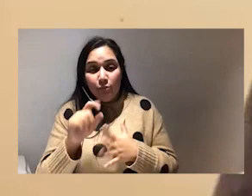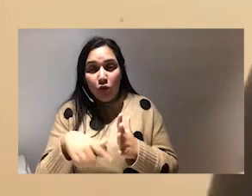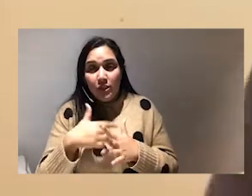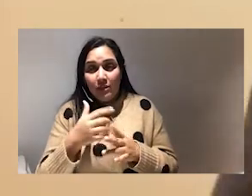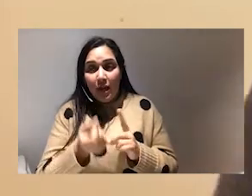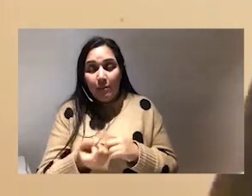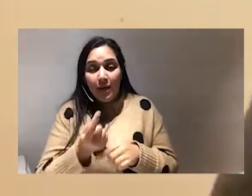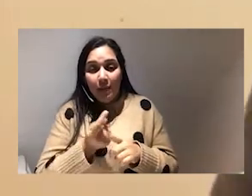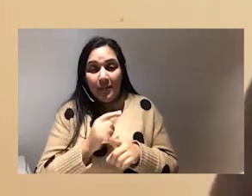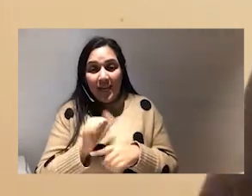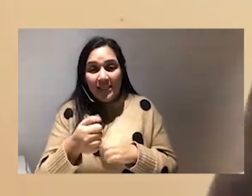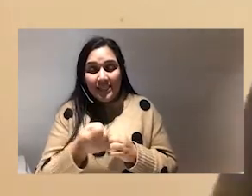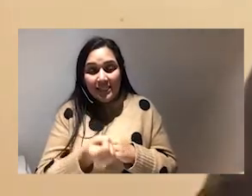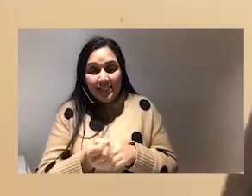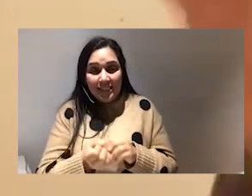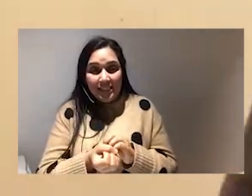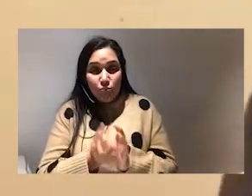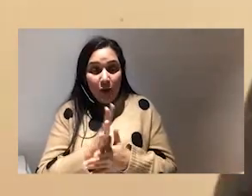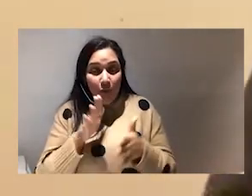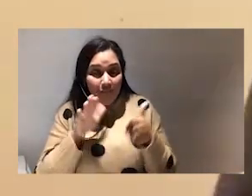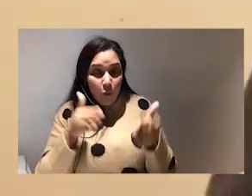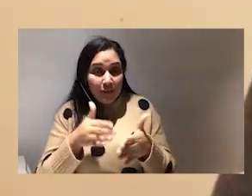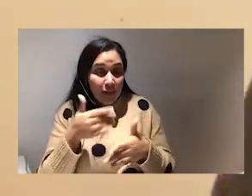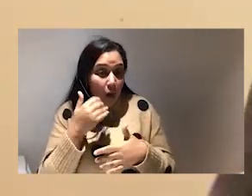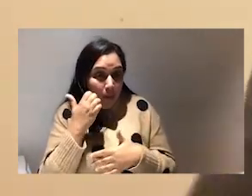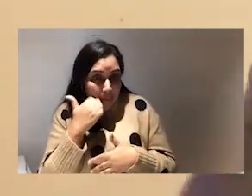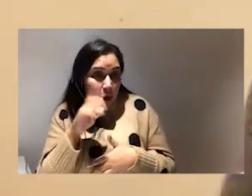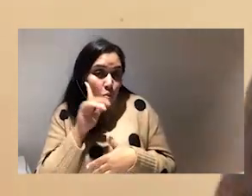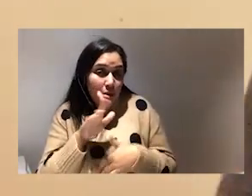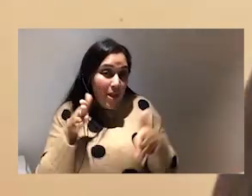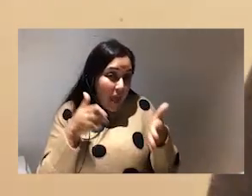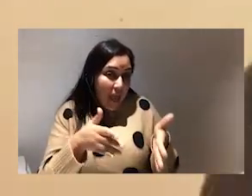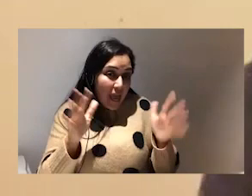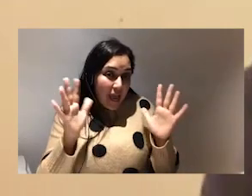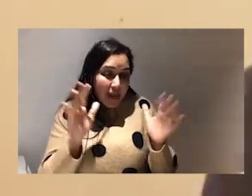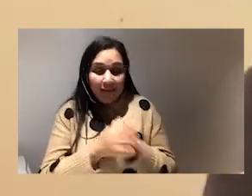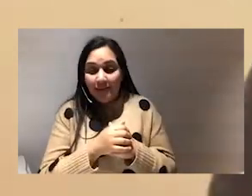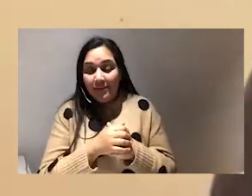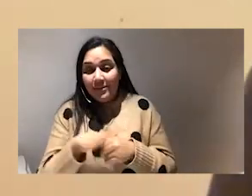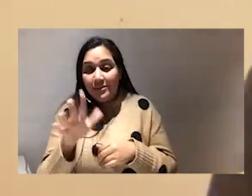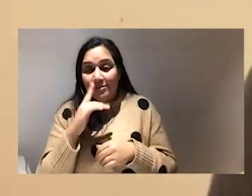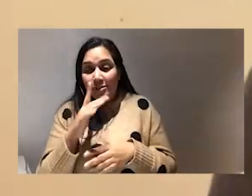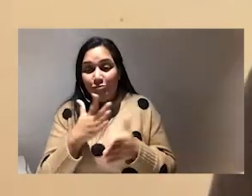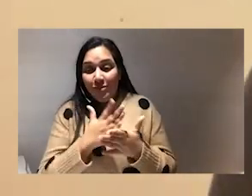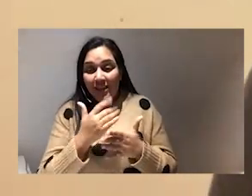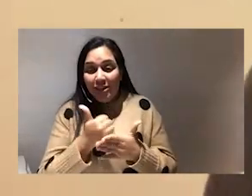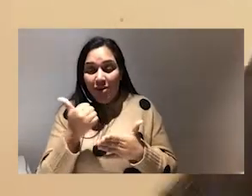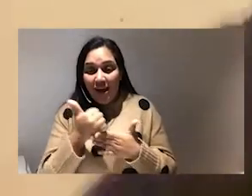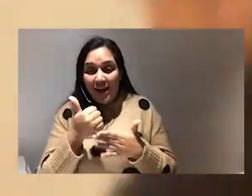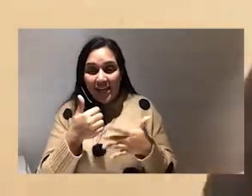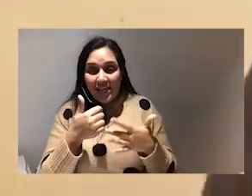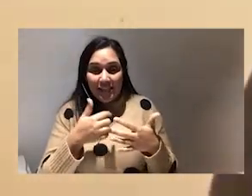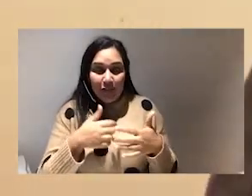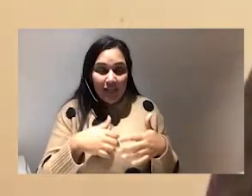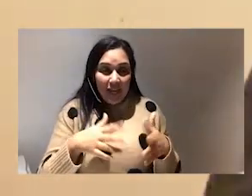focusing on black women yes we won't we do it and it's really exciting with text gain and looking at how